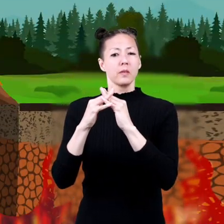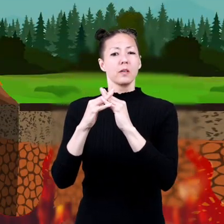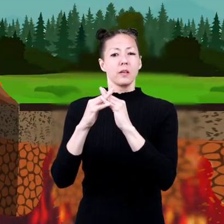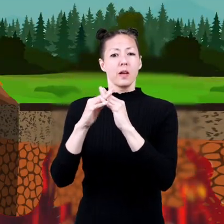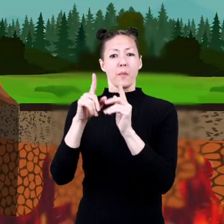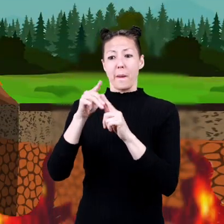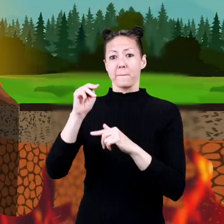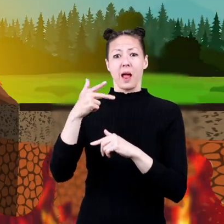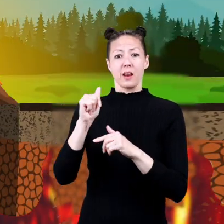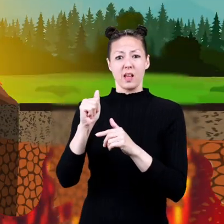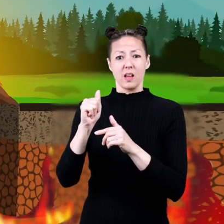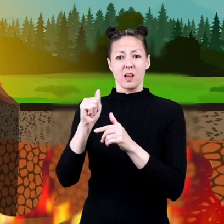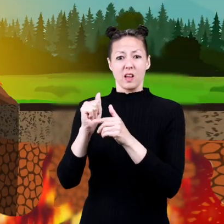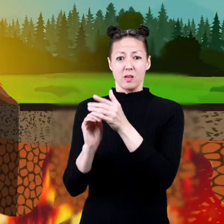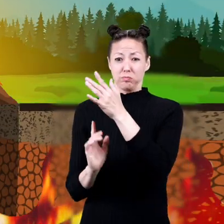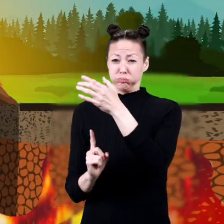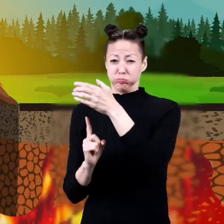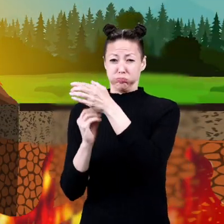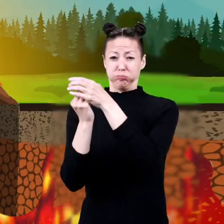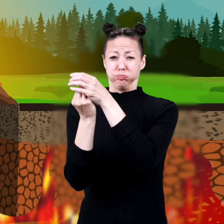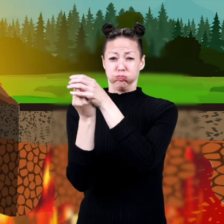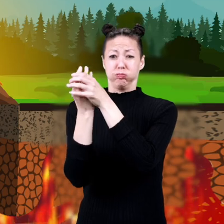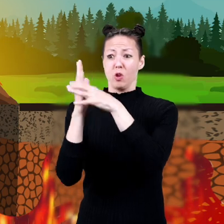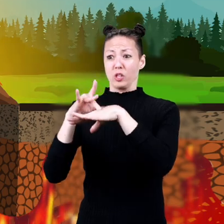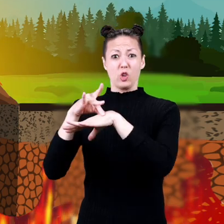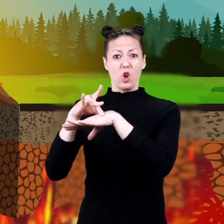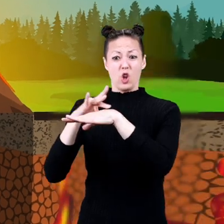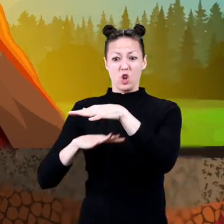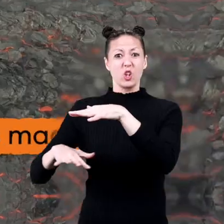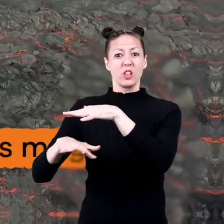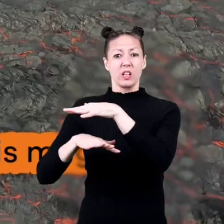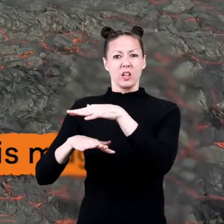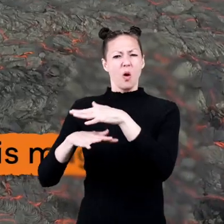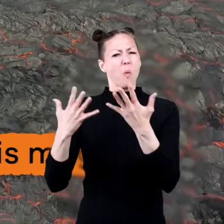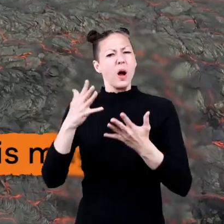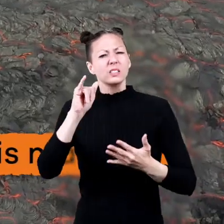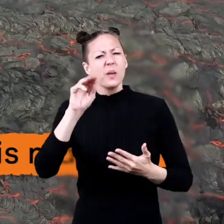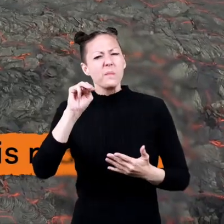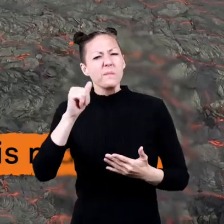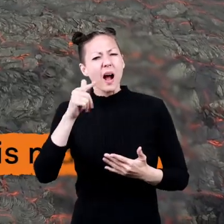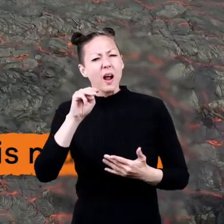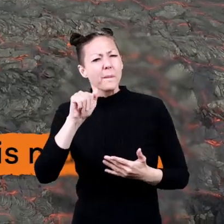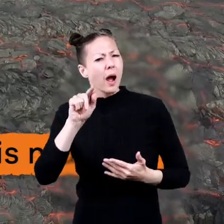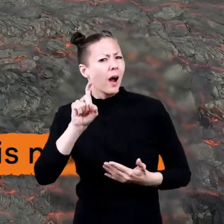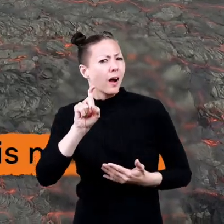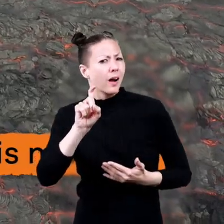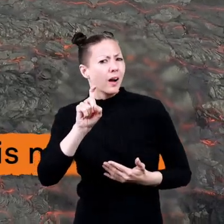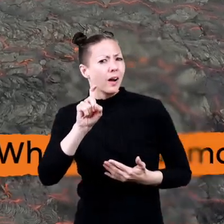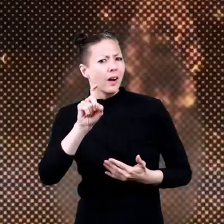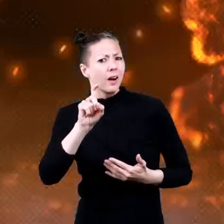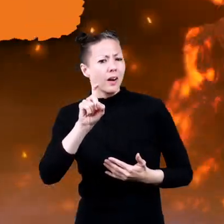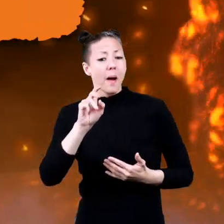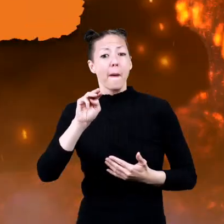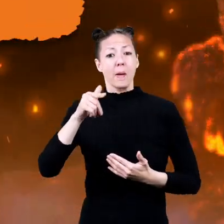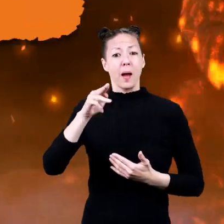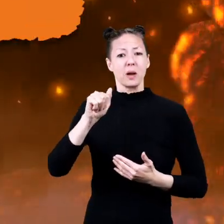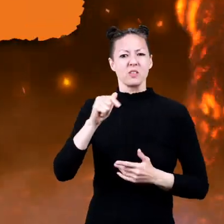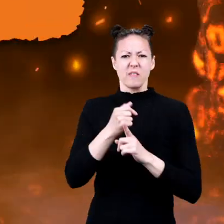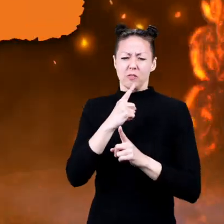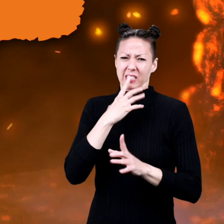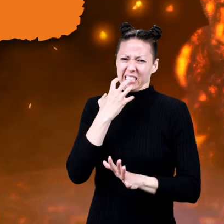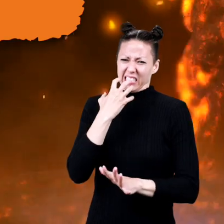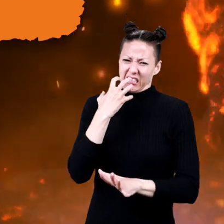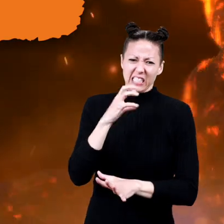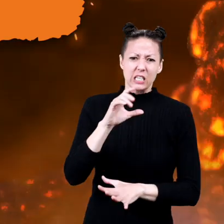when magma reaches its way to the surface of the earth and what is magma magma